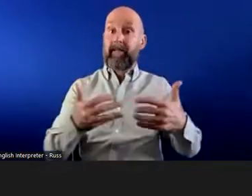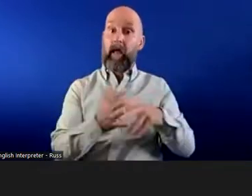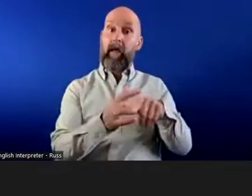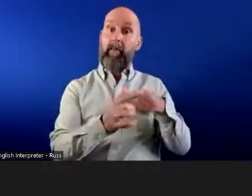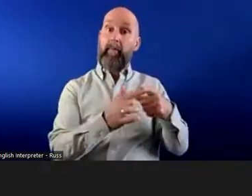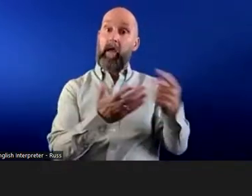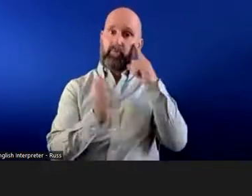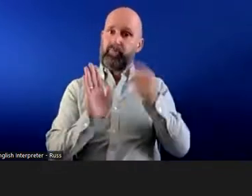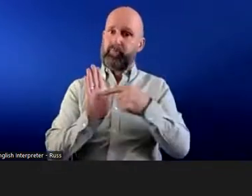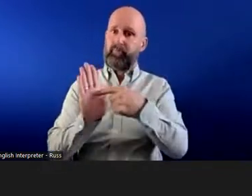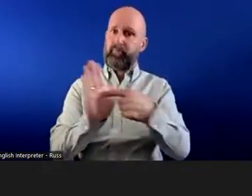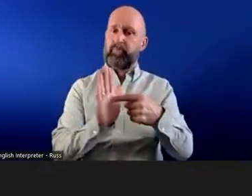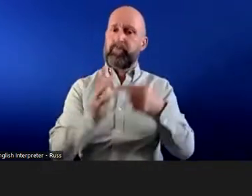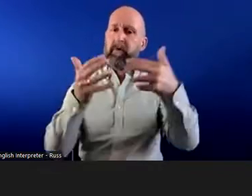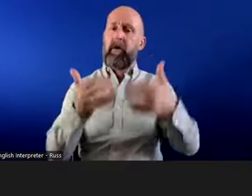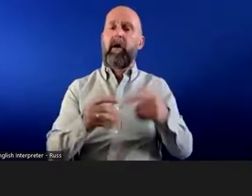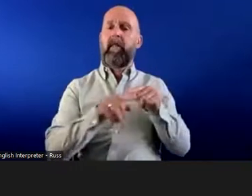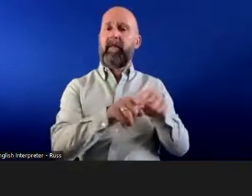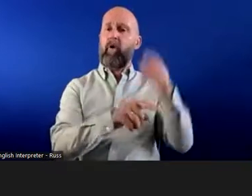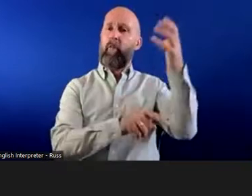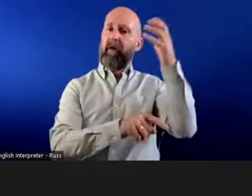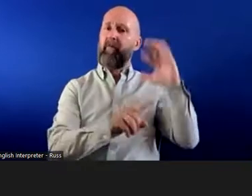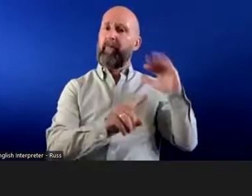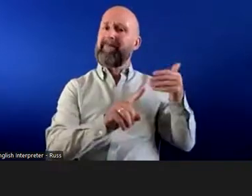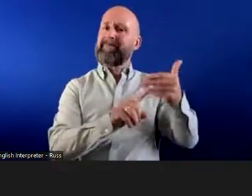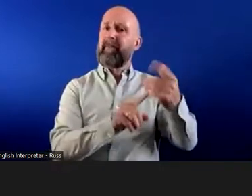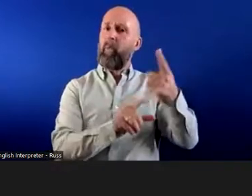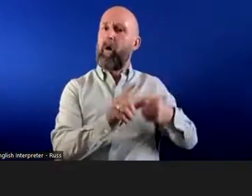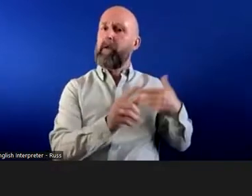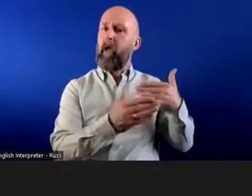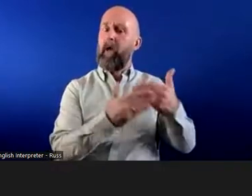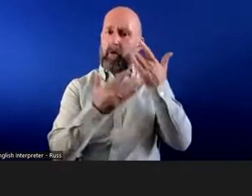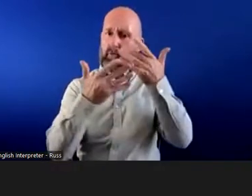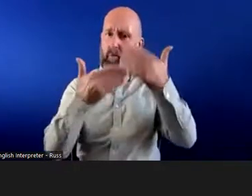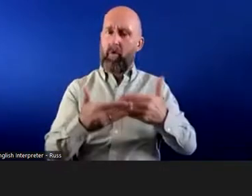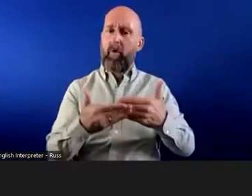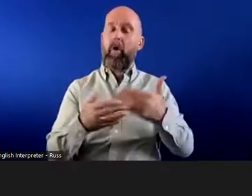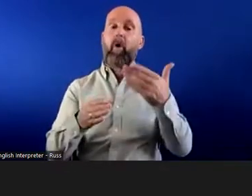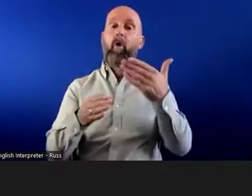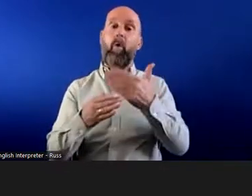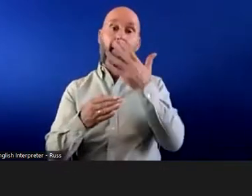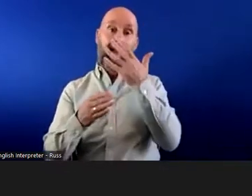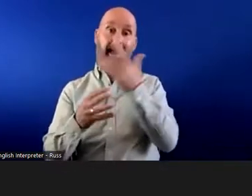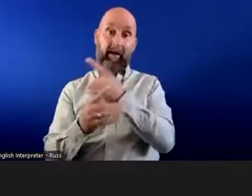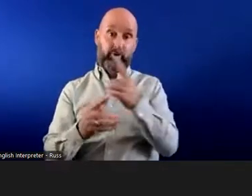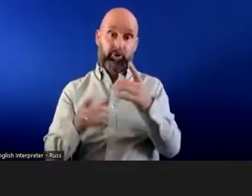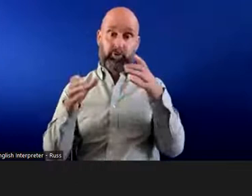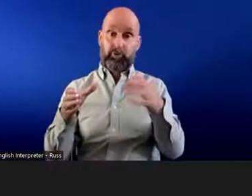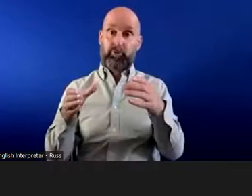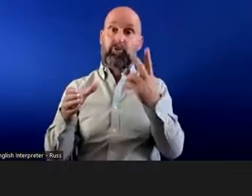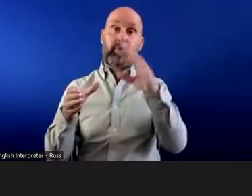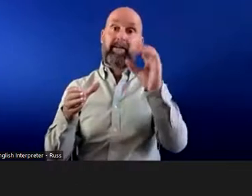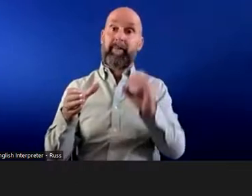cited very much reflect the government statistics for last year. And these show that 20% of the working age population are classes